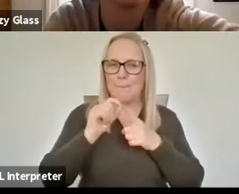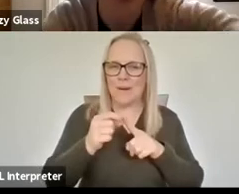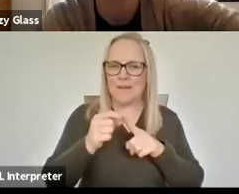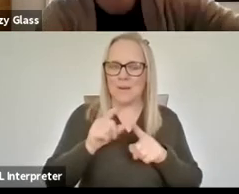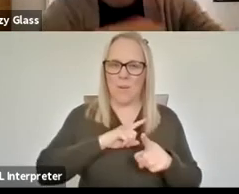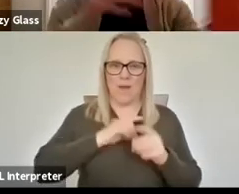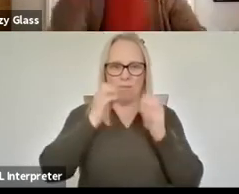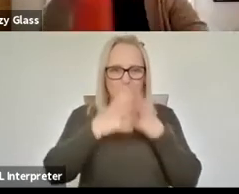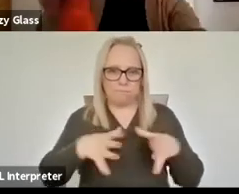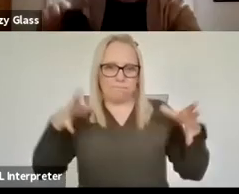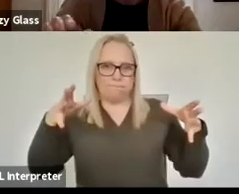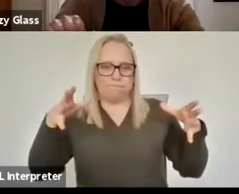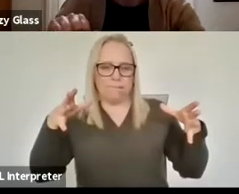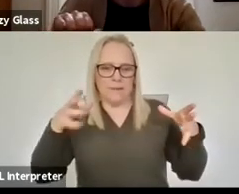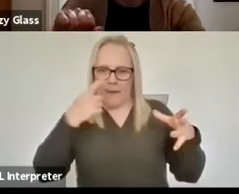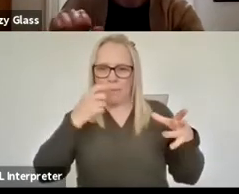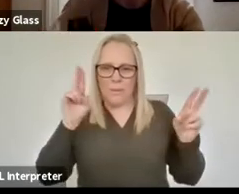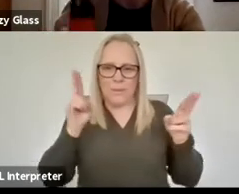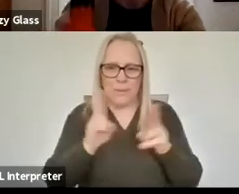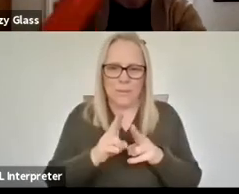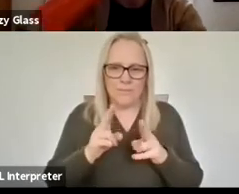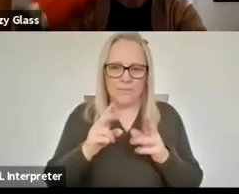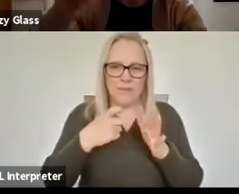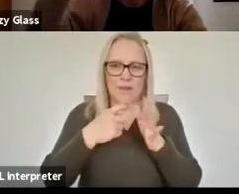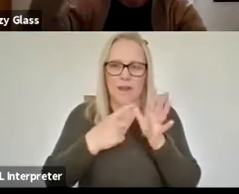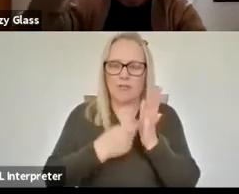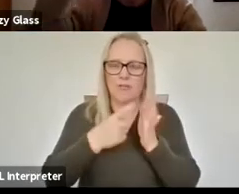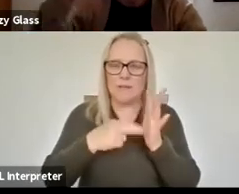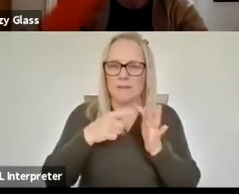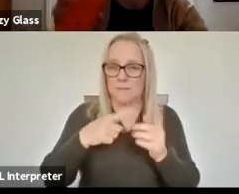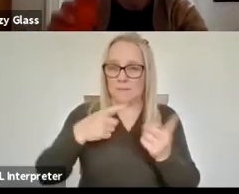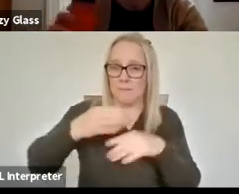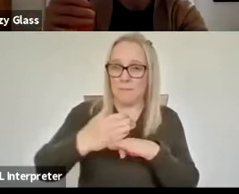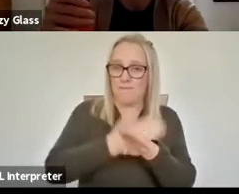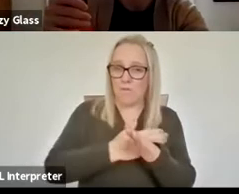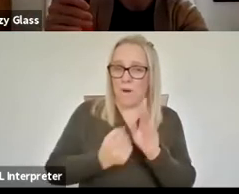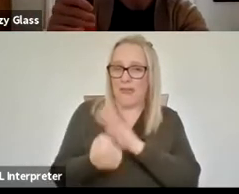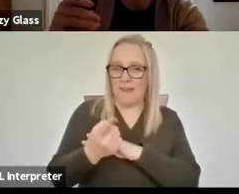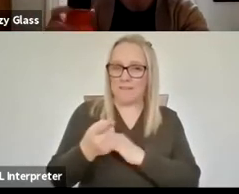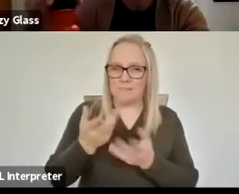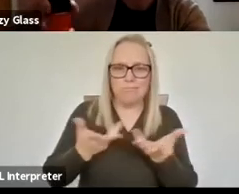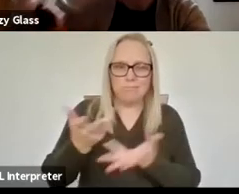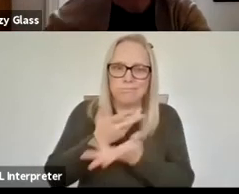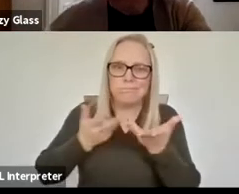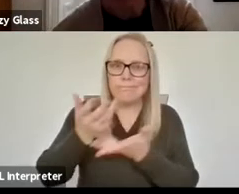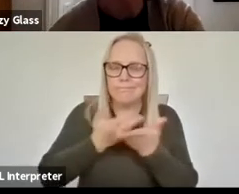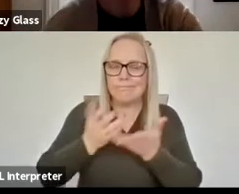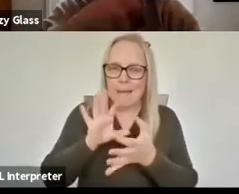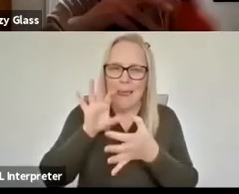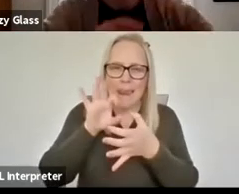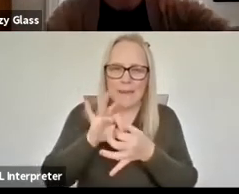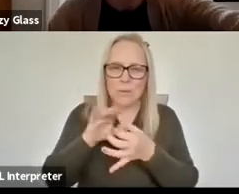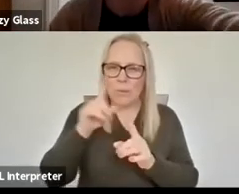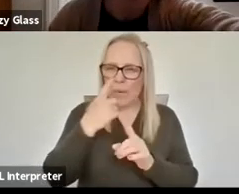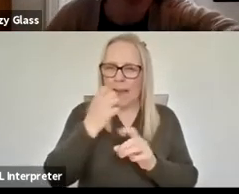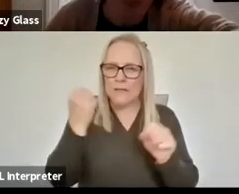and Corrine certainly the conversation that we had prior to this event um centered on that idea of what can be done at a